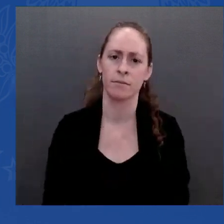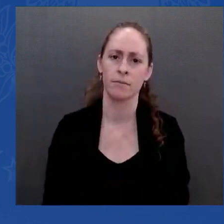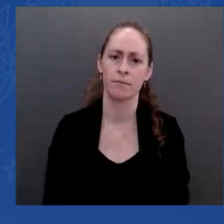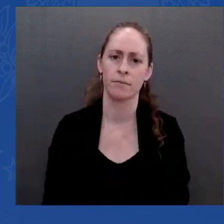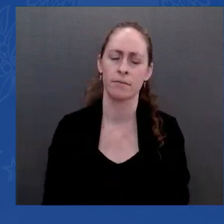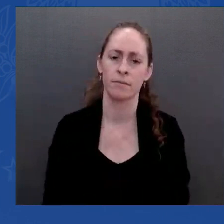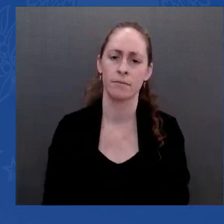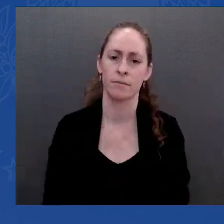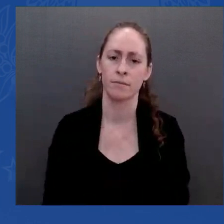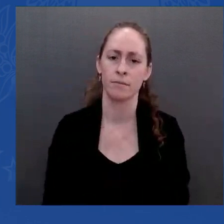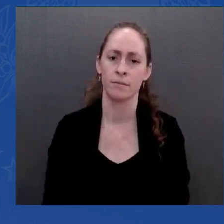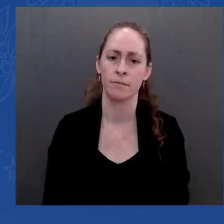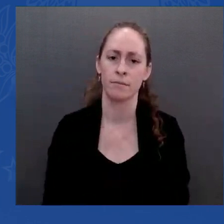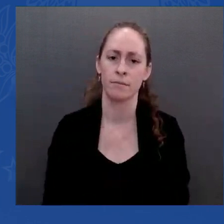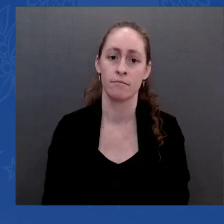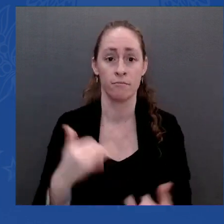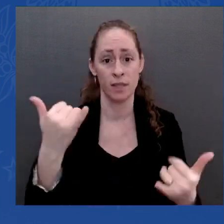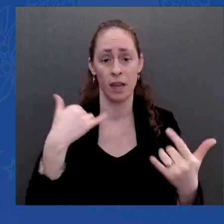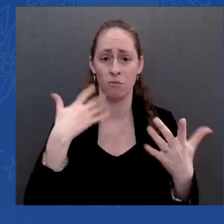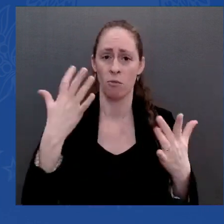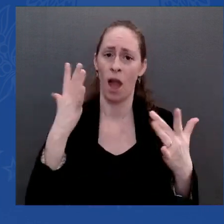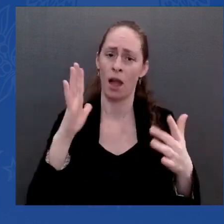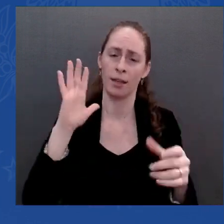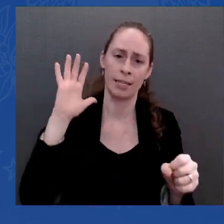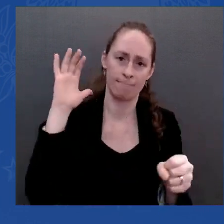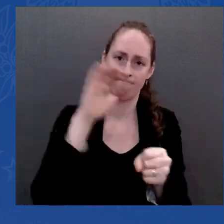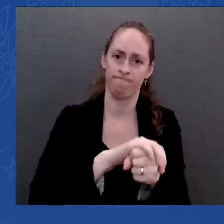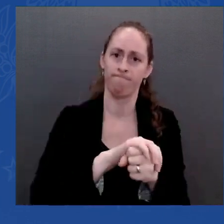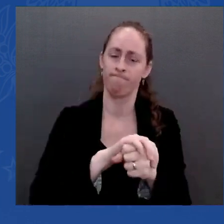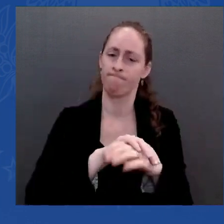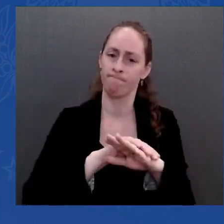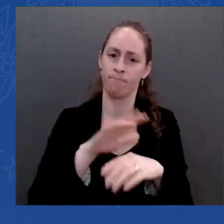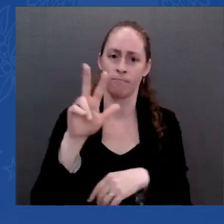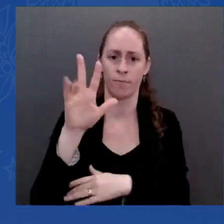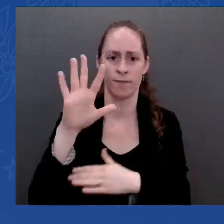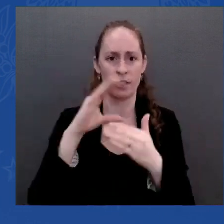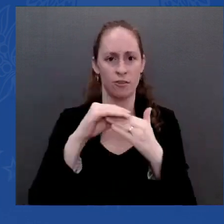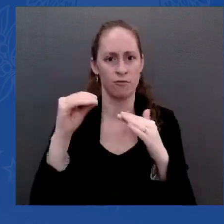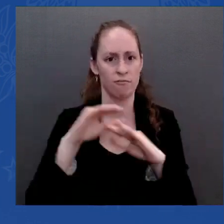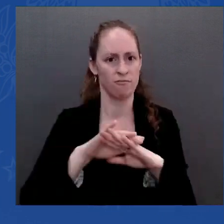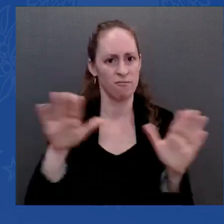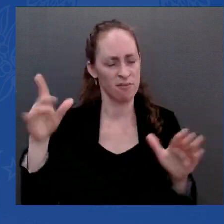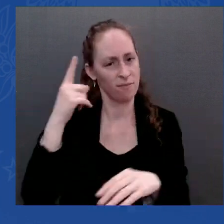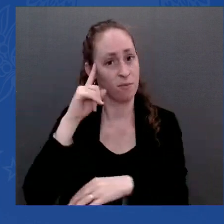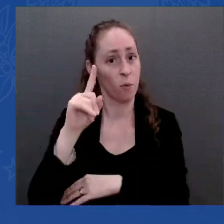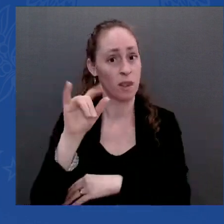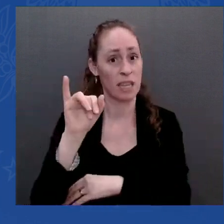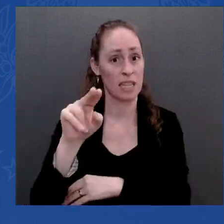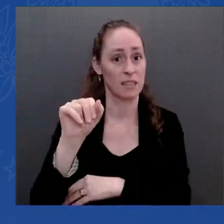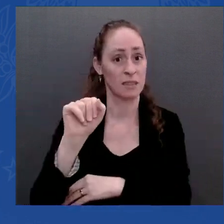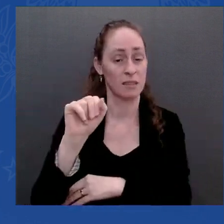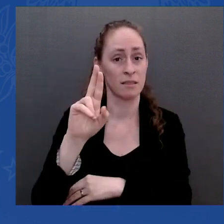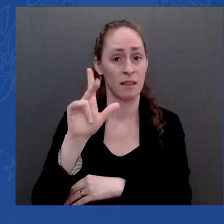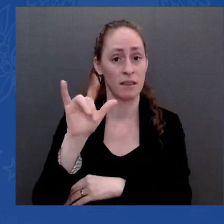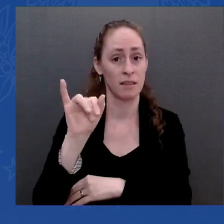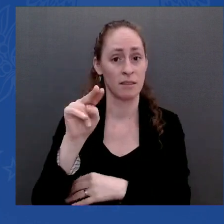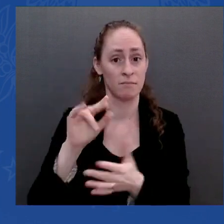It's still a staggering profit, three and a half times what it costs to produce the drug. You can do that with a stroke